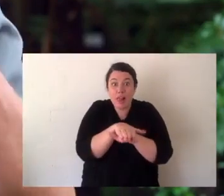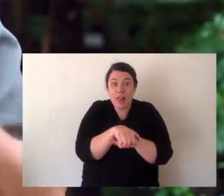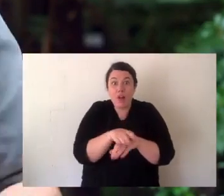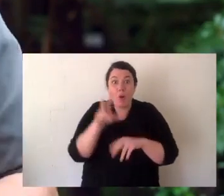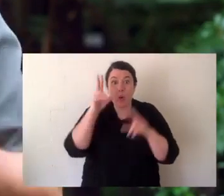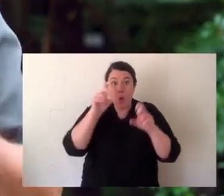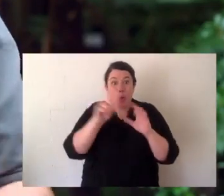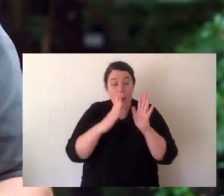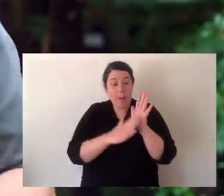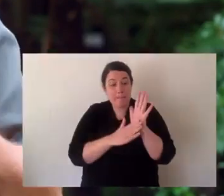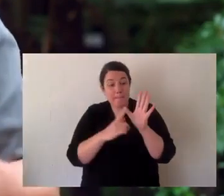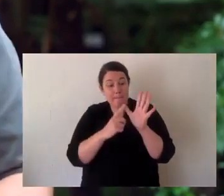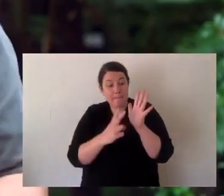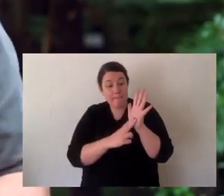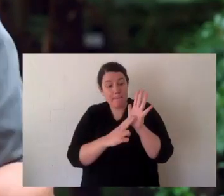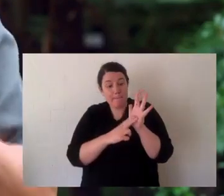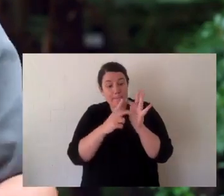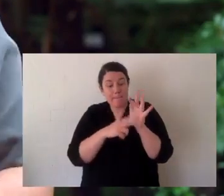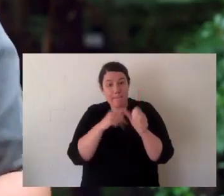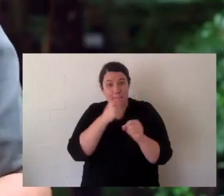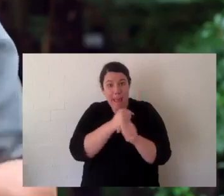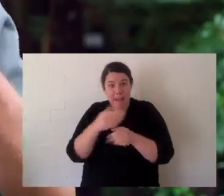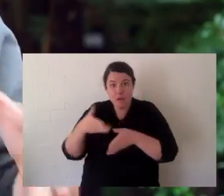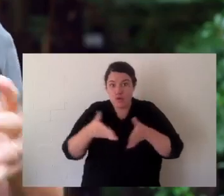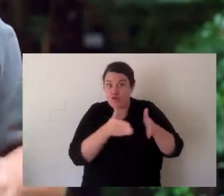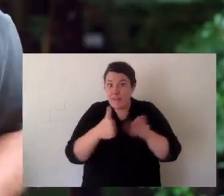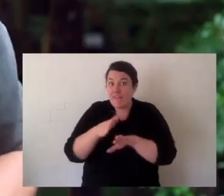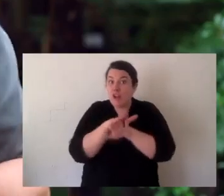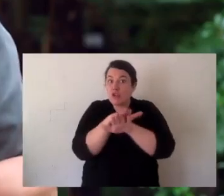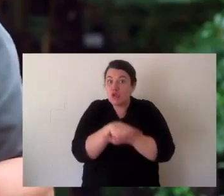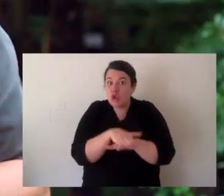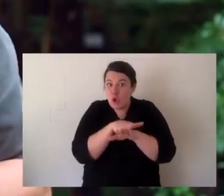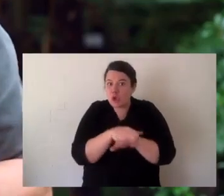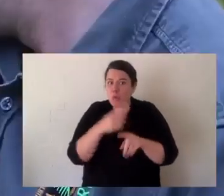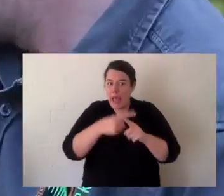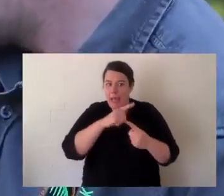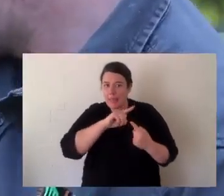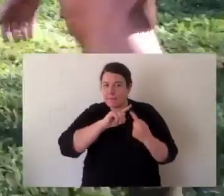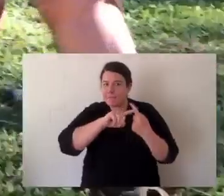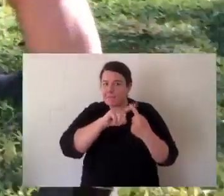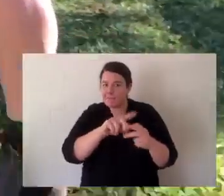called the Manning River Turtle and its conservation program.